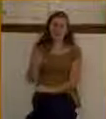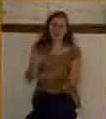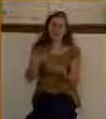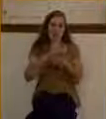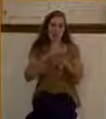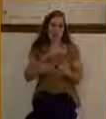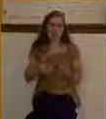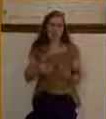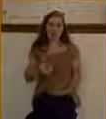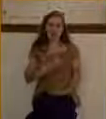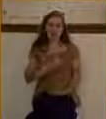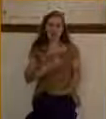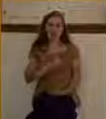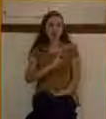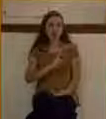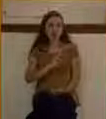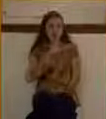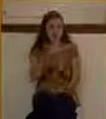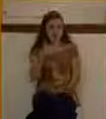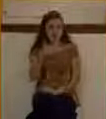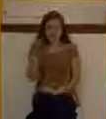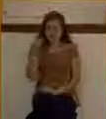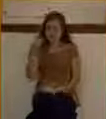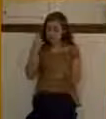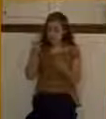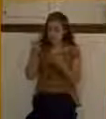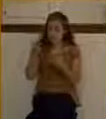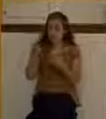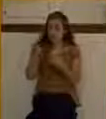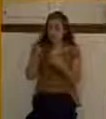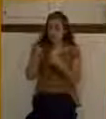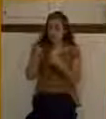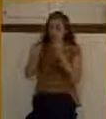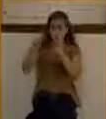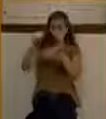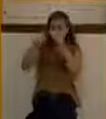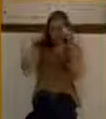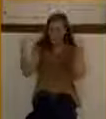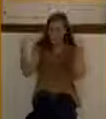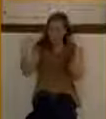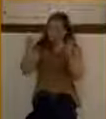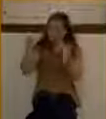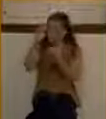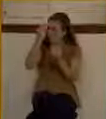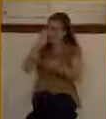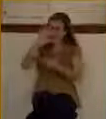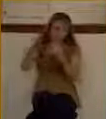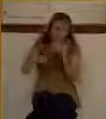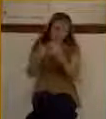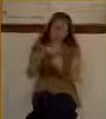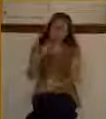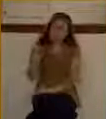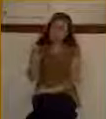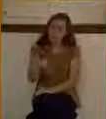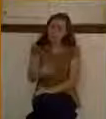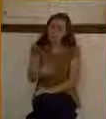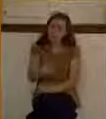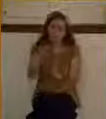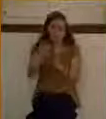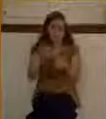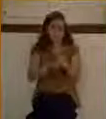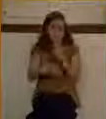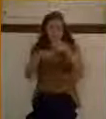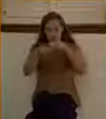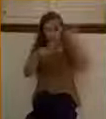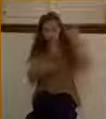said, you have to obey all the commandments. If you're going to go that route of being religious, then you have to obey all the commandments. You remember what his response was? I've